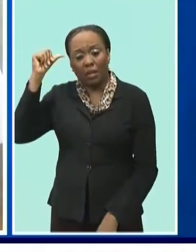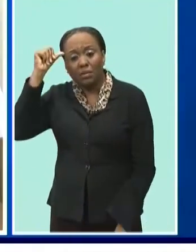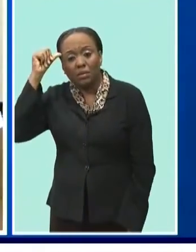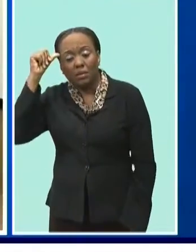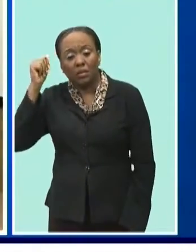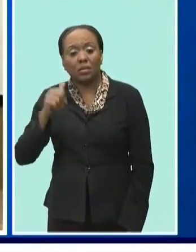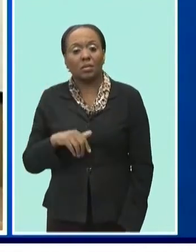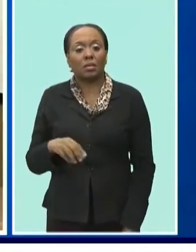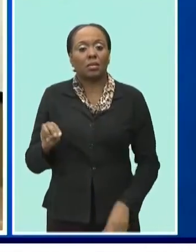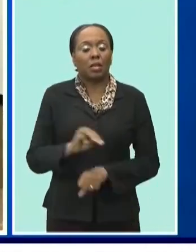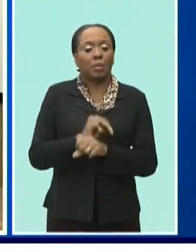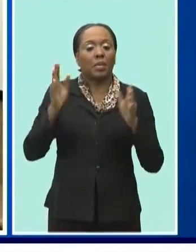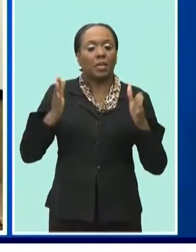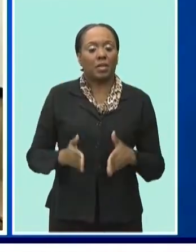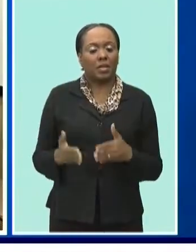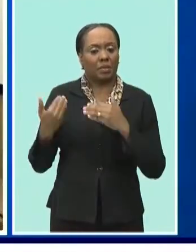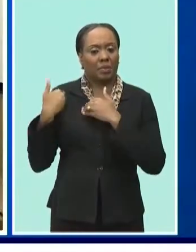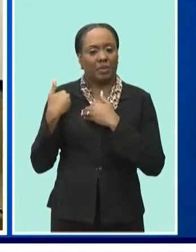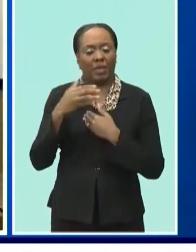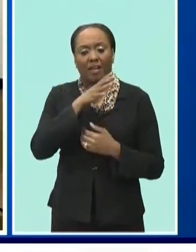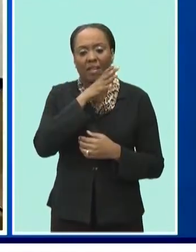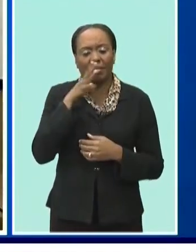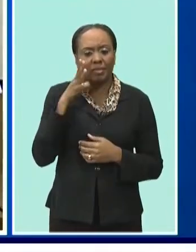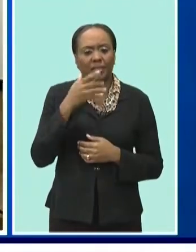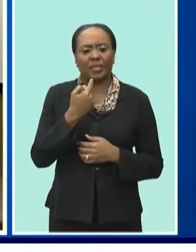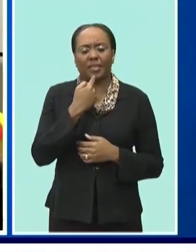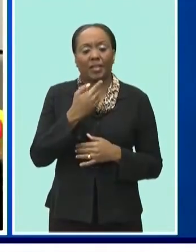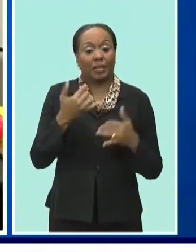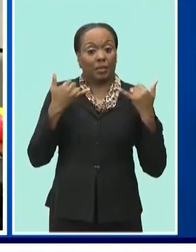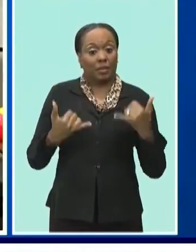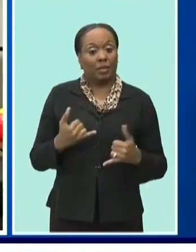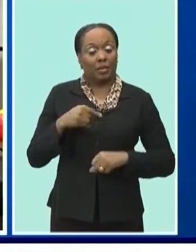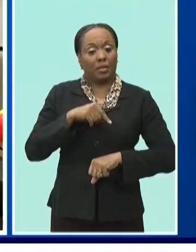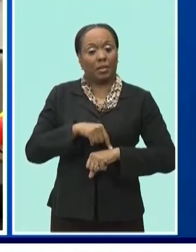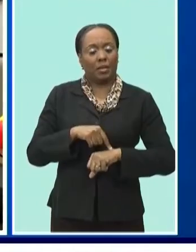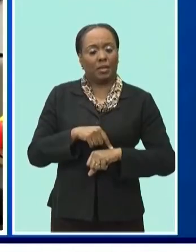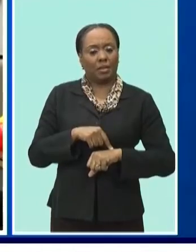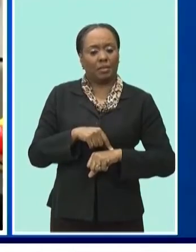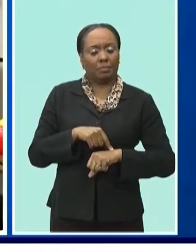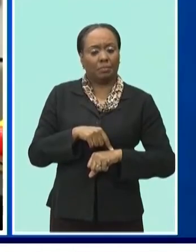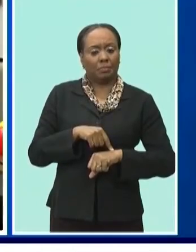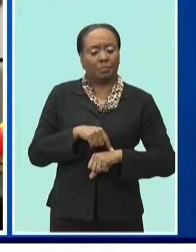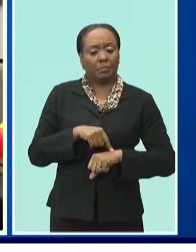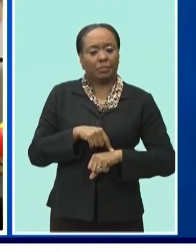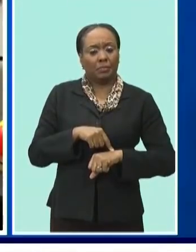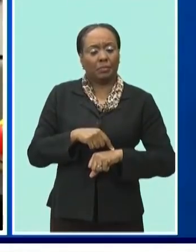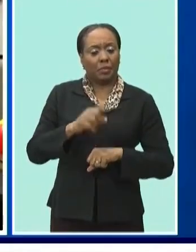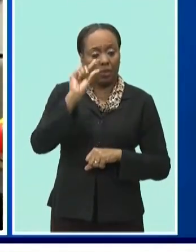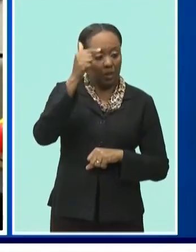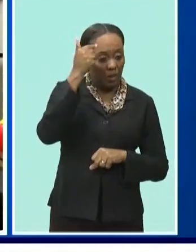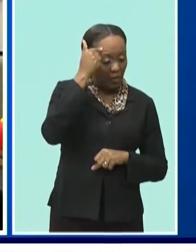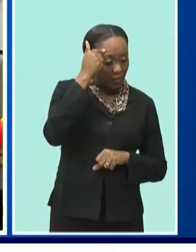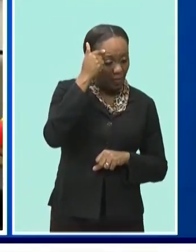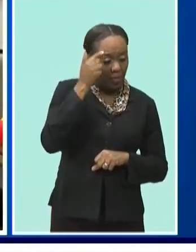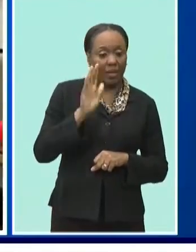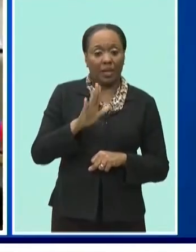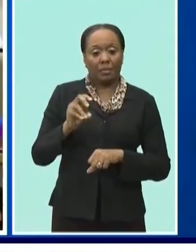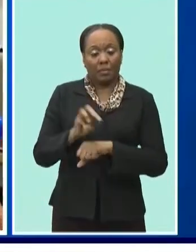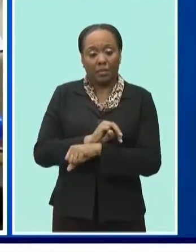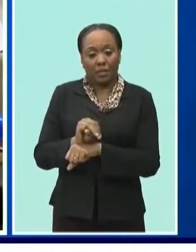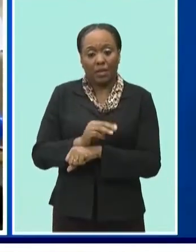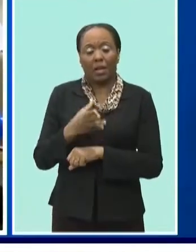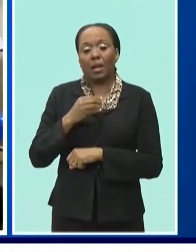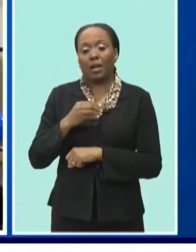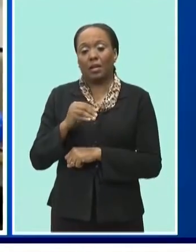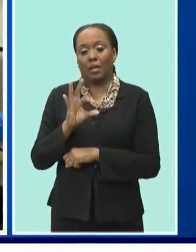Agriculture and Food Security Indar Weir says the time has come for a conversation between government, his ministry, and fast